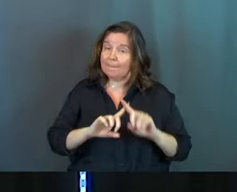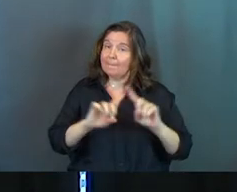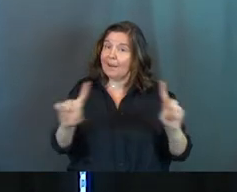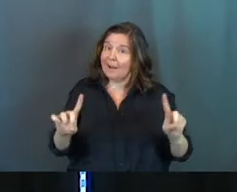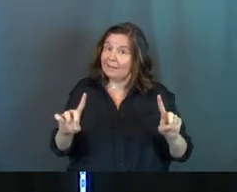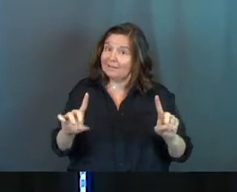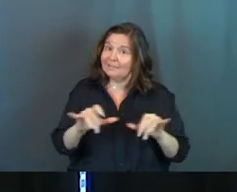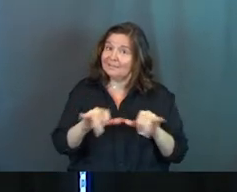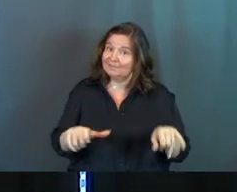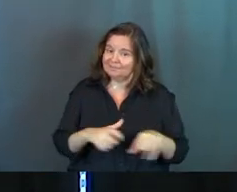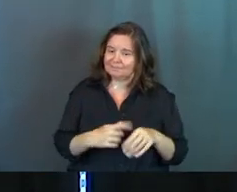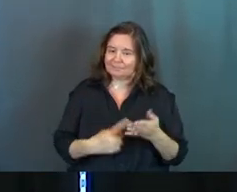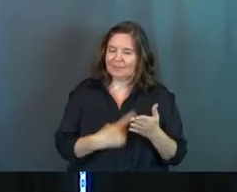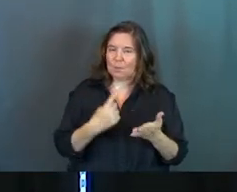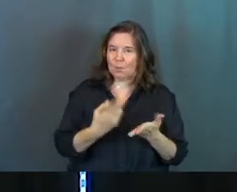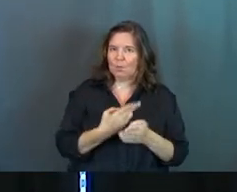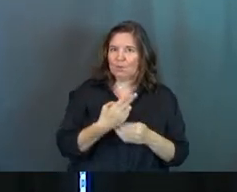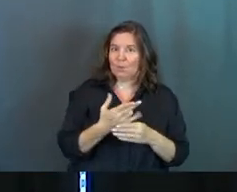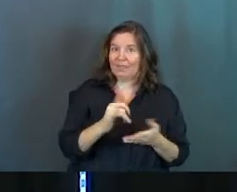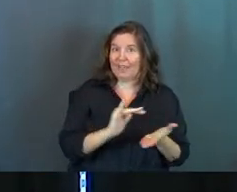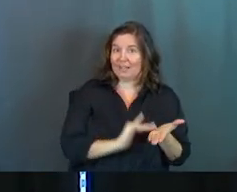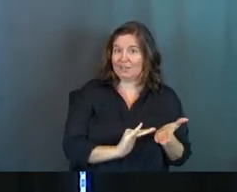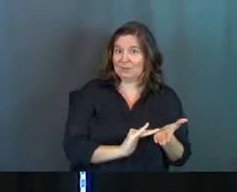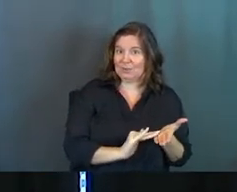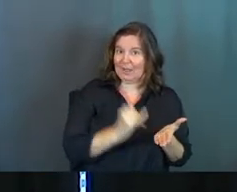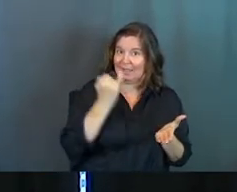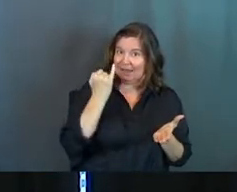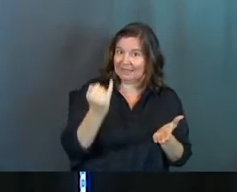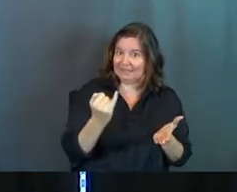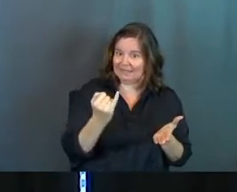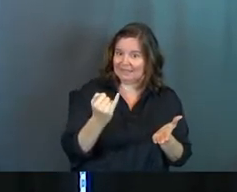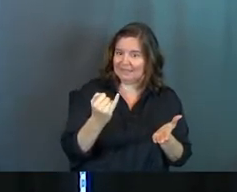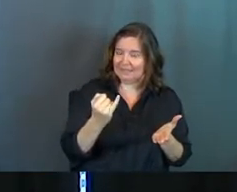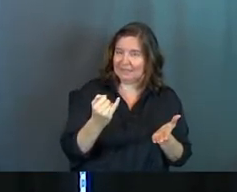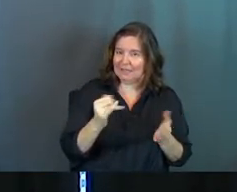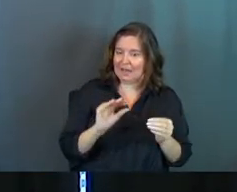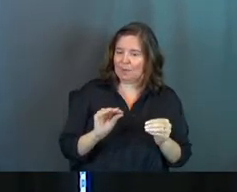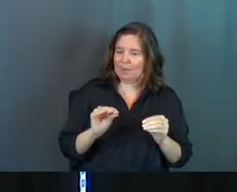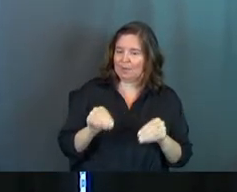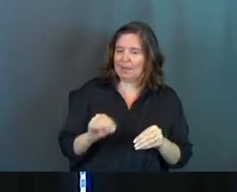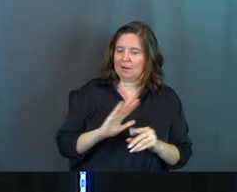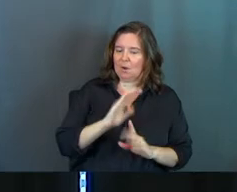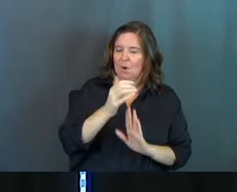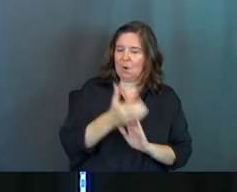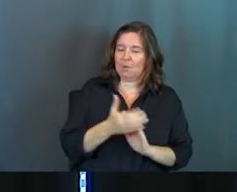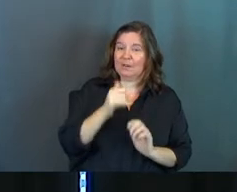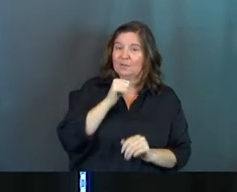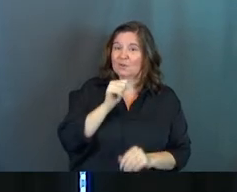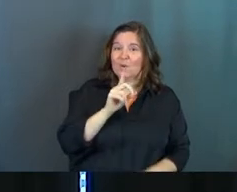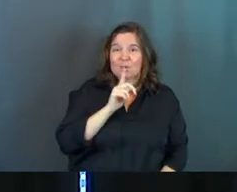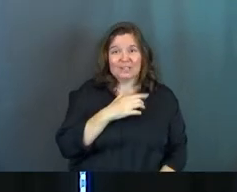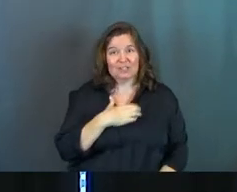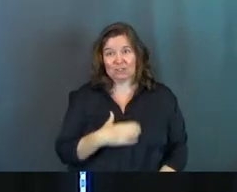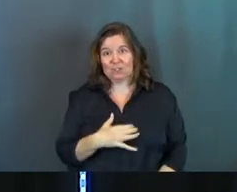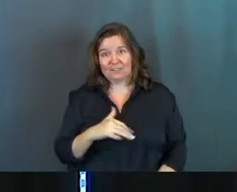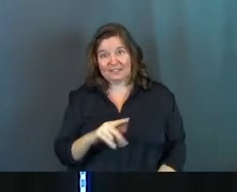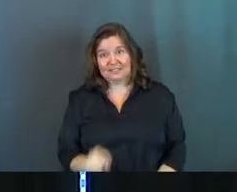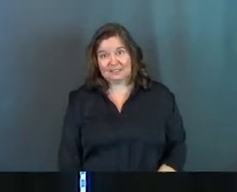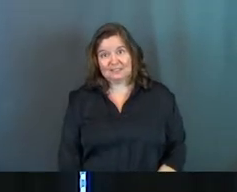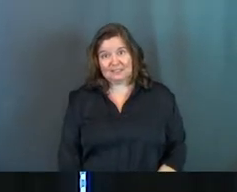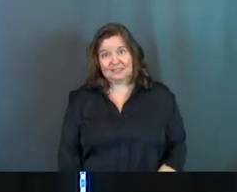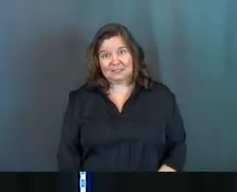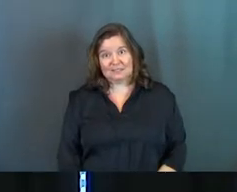However, sometimes we use the excuse, that excuse and that idea, and we place it over family members who don't really deserve it.